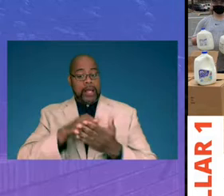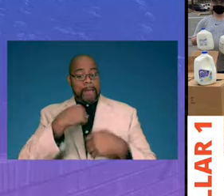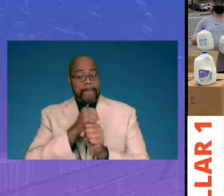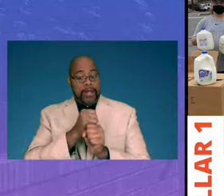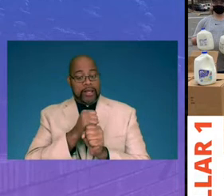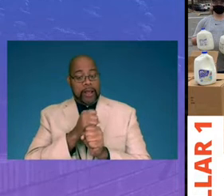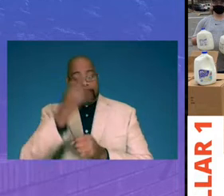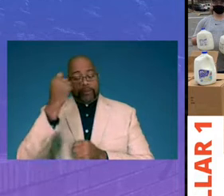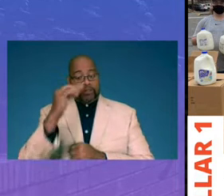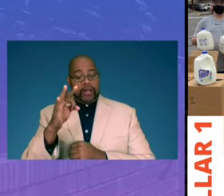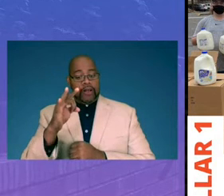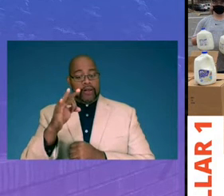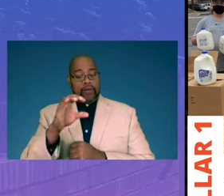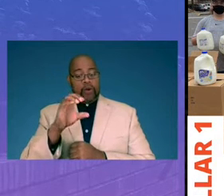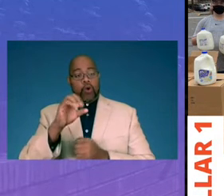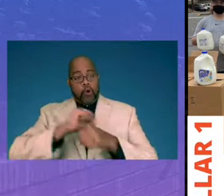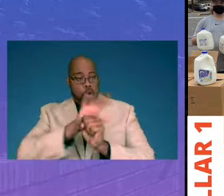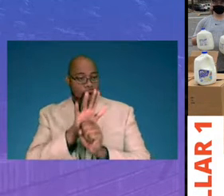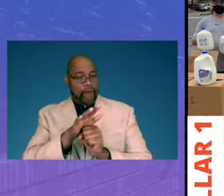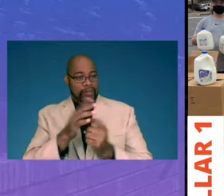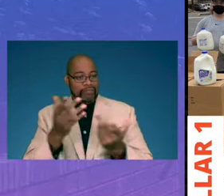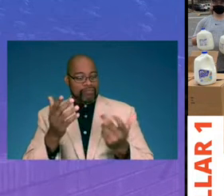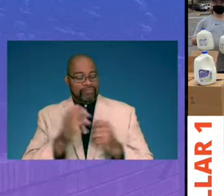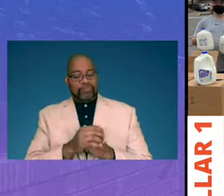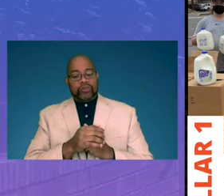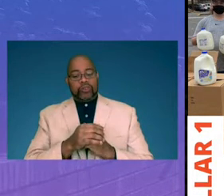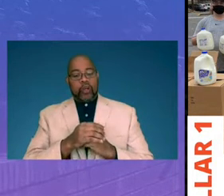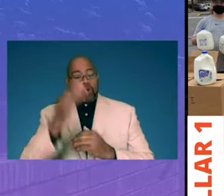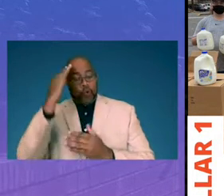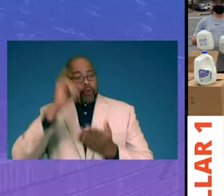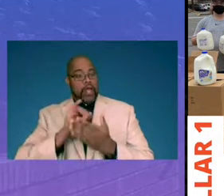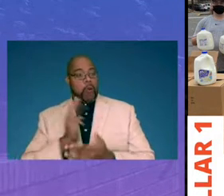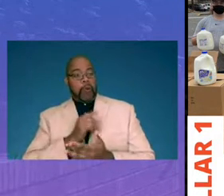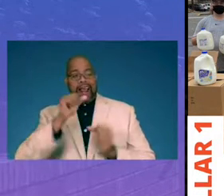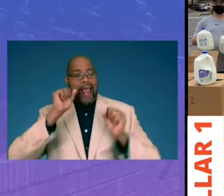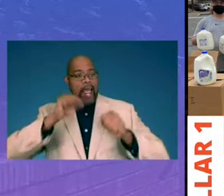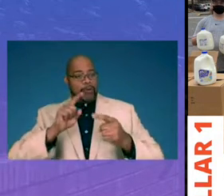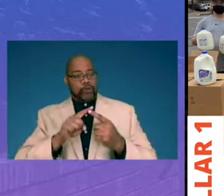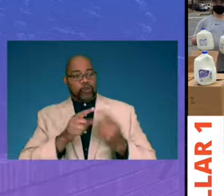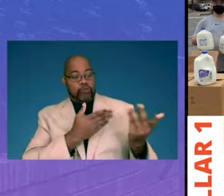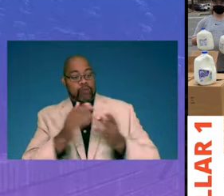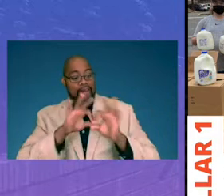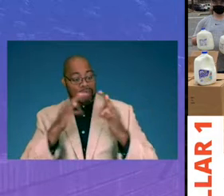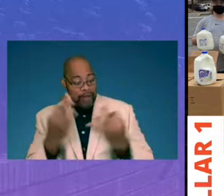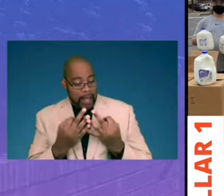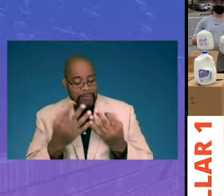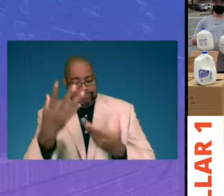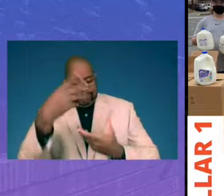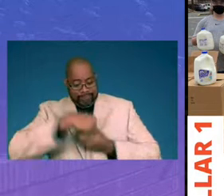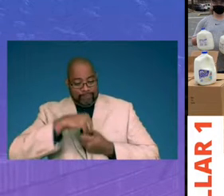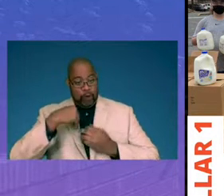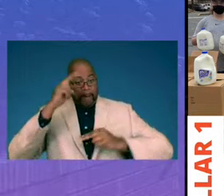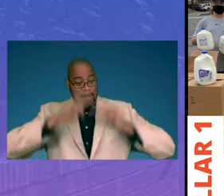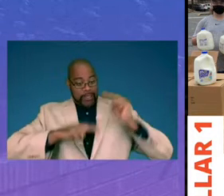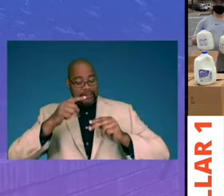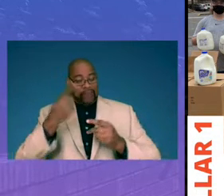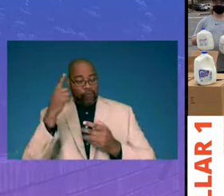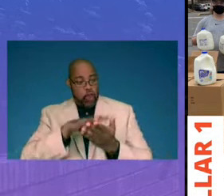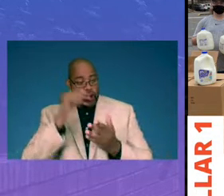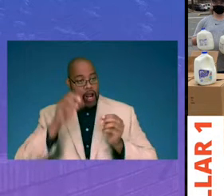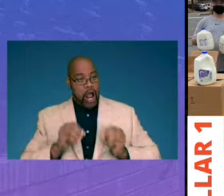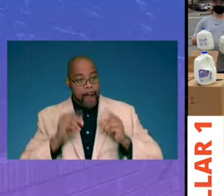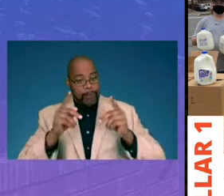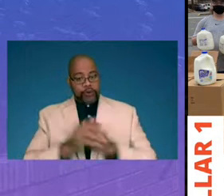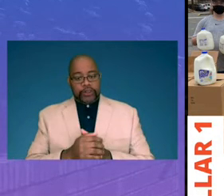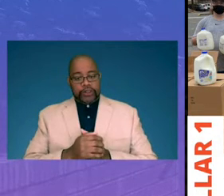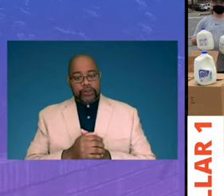because of the COVID pandemic. Knowing that we were not able to bring families into our buildings for learning opportunities,